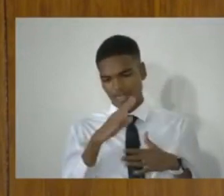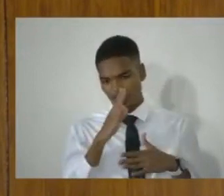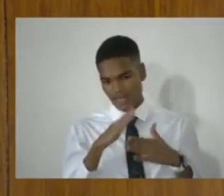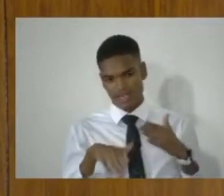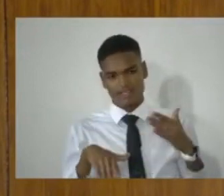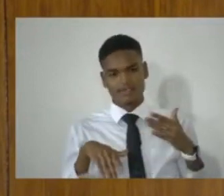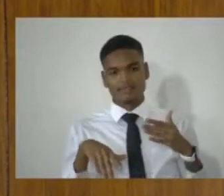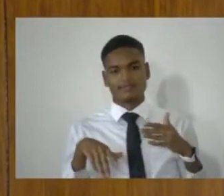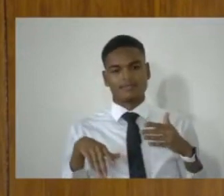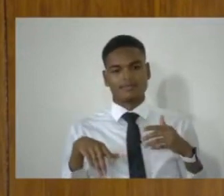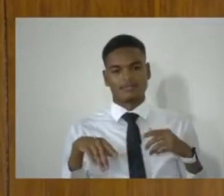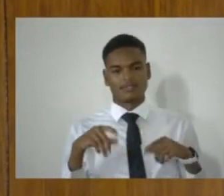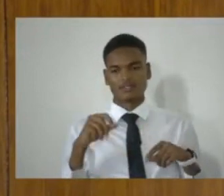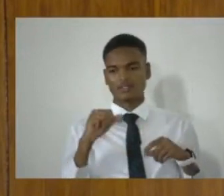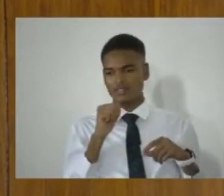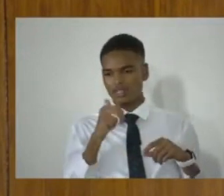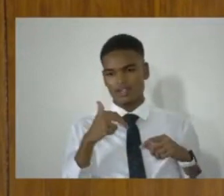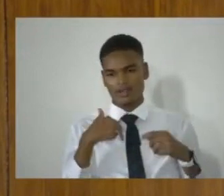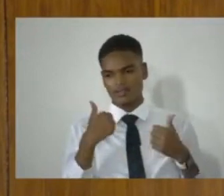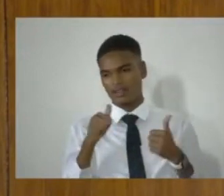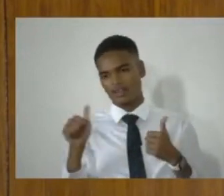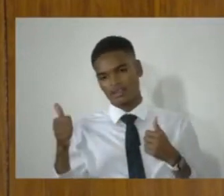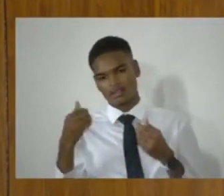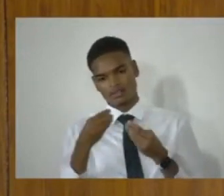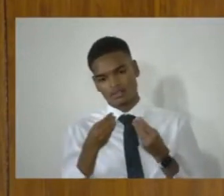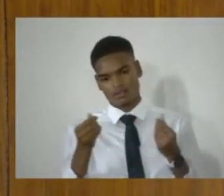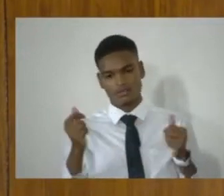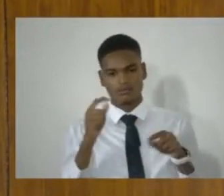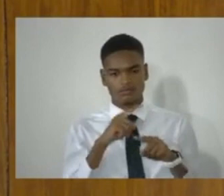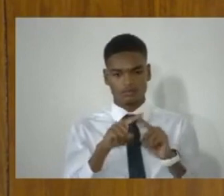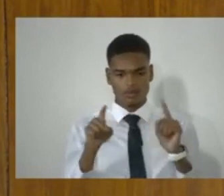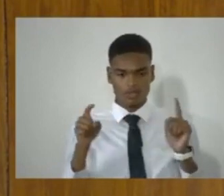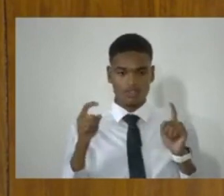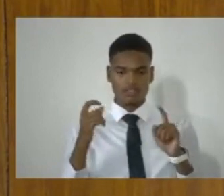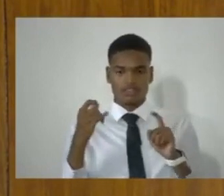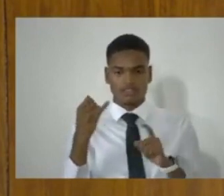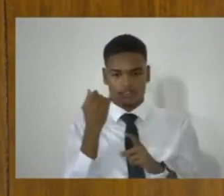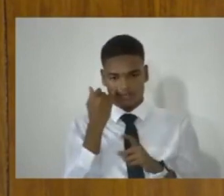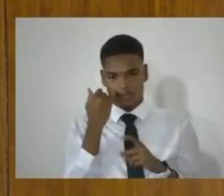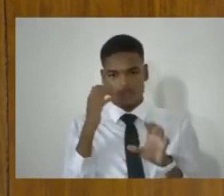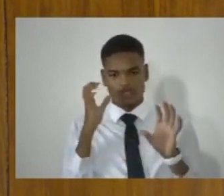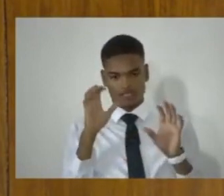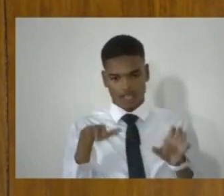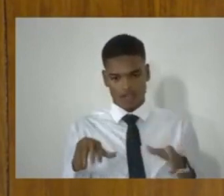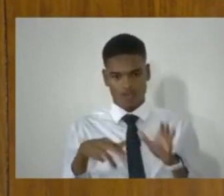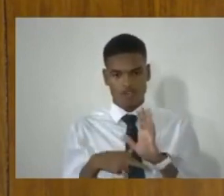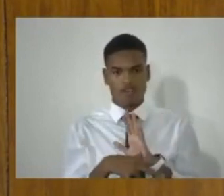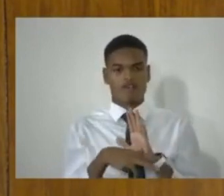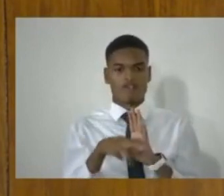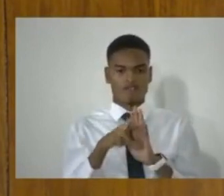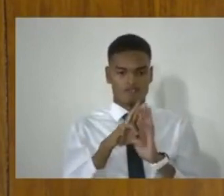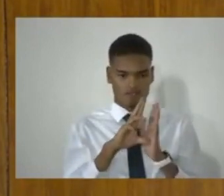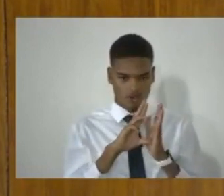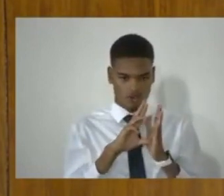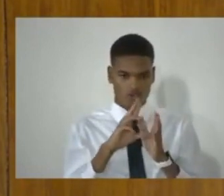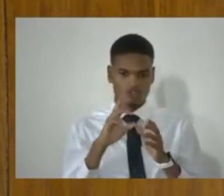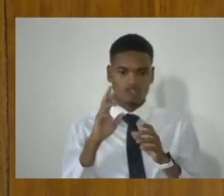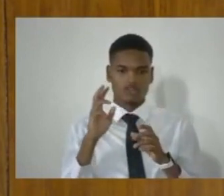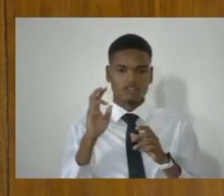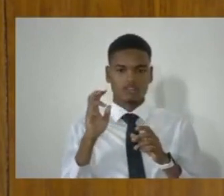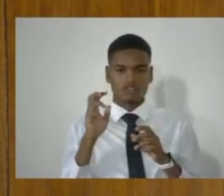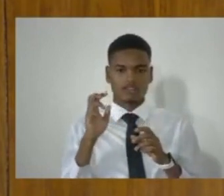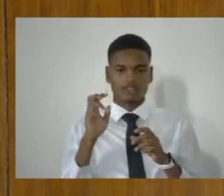overnight solution, whatever happens, but at least if we can reverse the cycle or reverse the trend